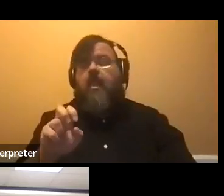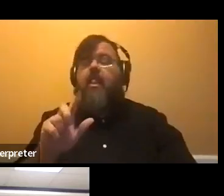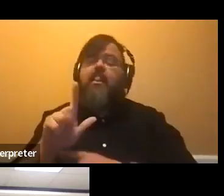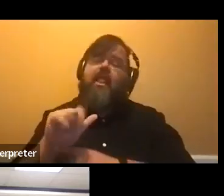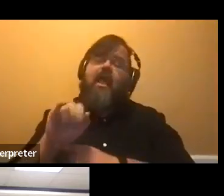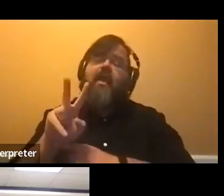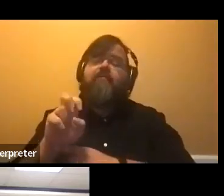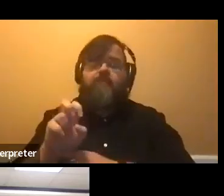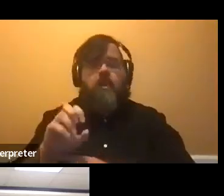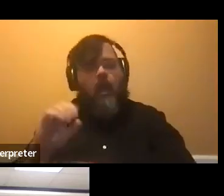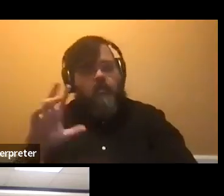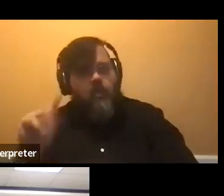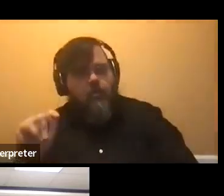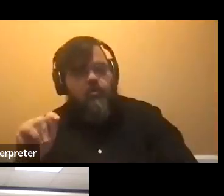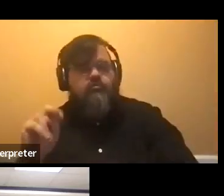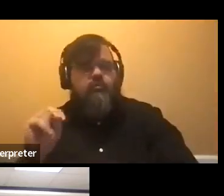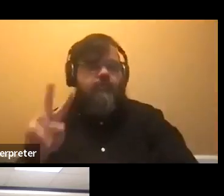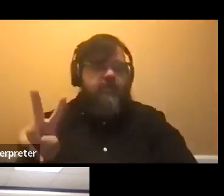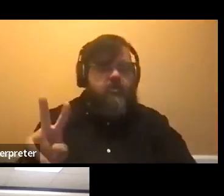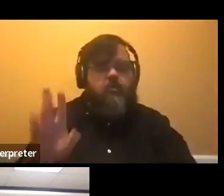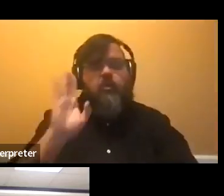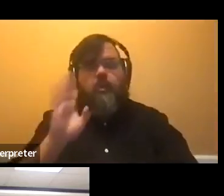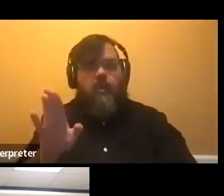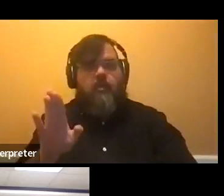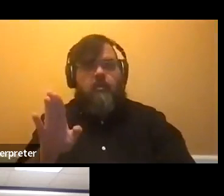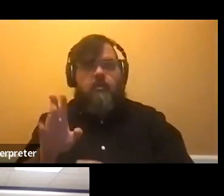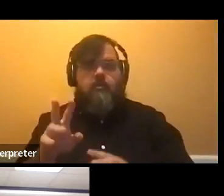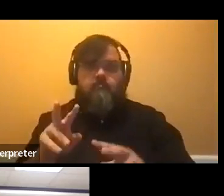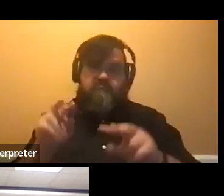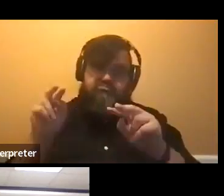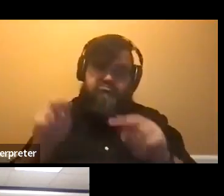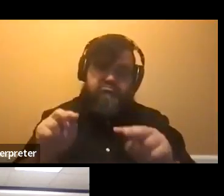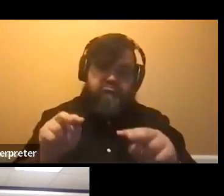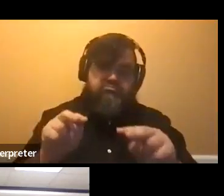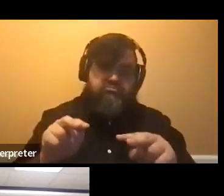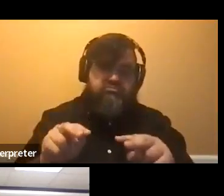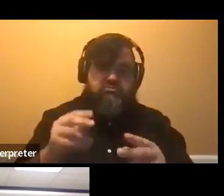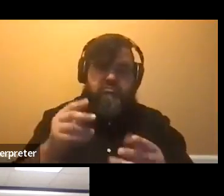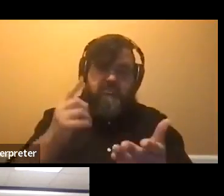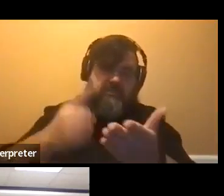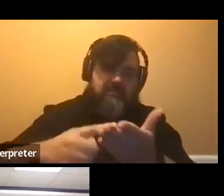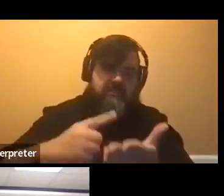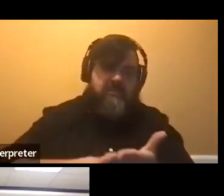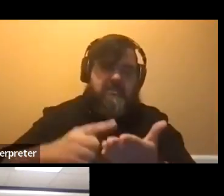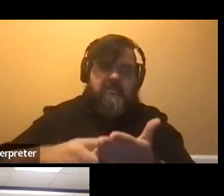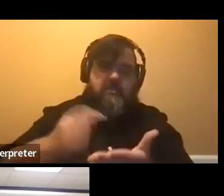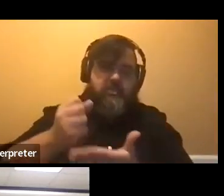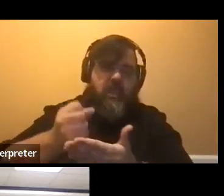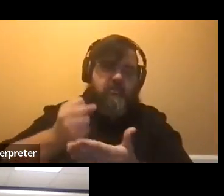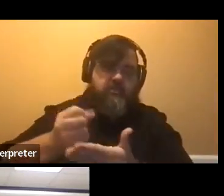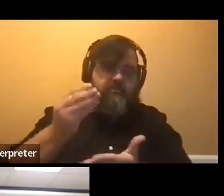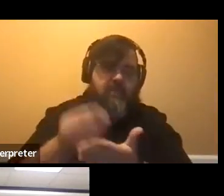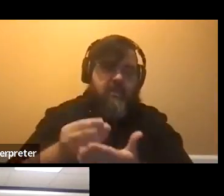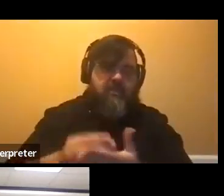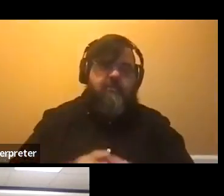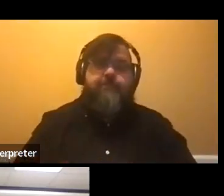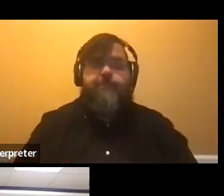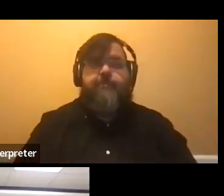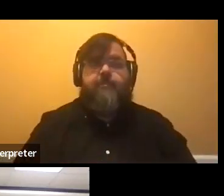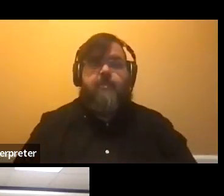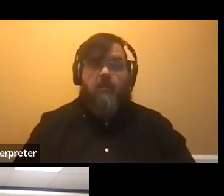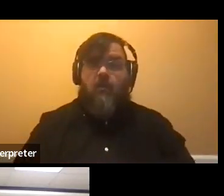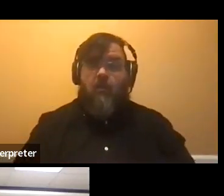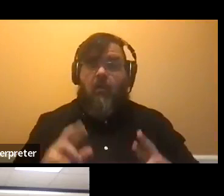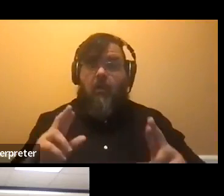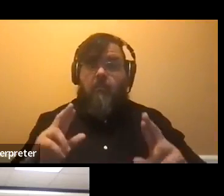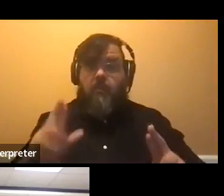and we'll dive a lot deeper into scholarships. So definitely there's a lot of, um, you know, hopefully scholarship availability